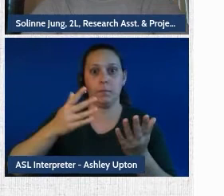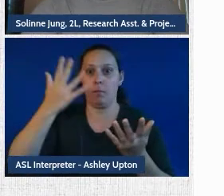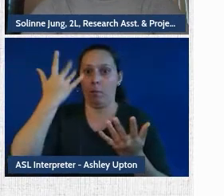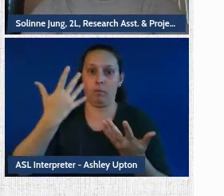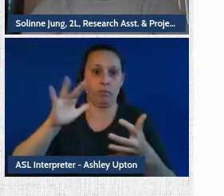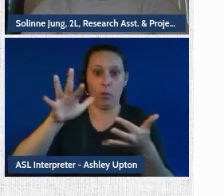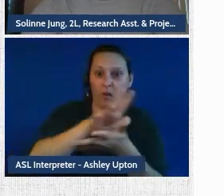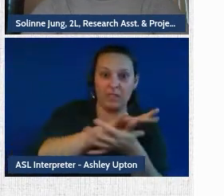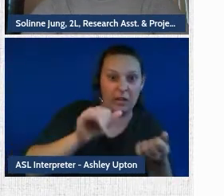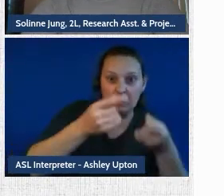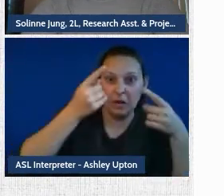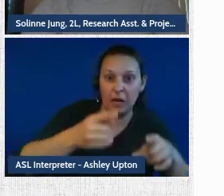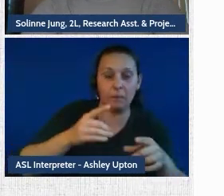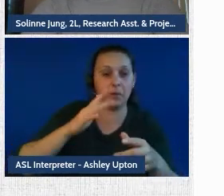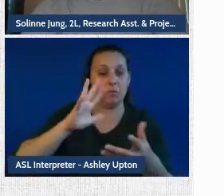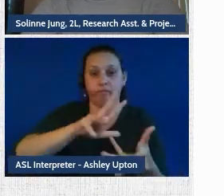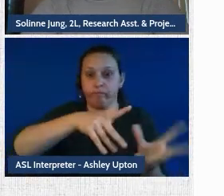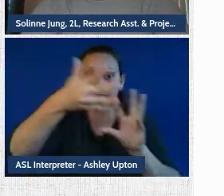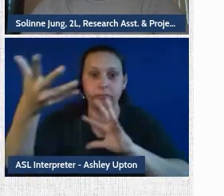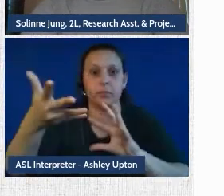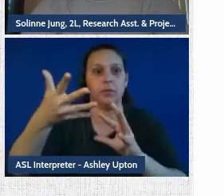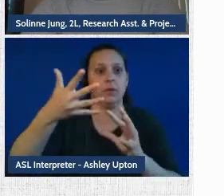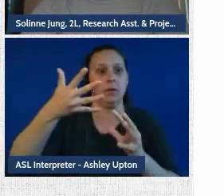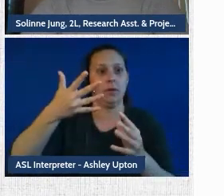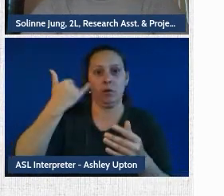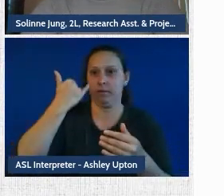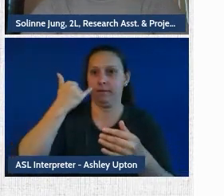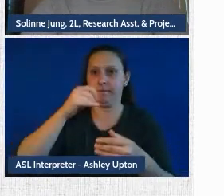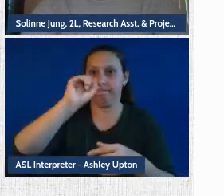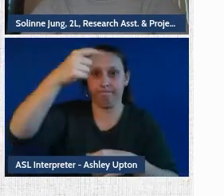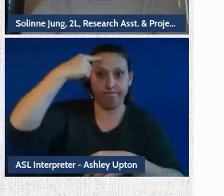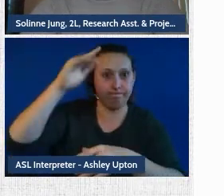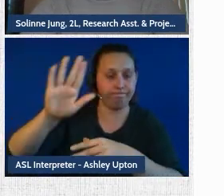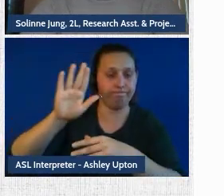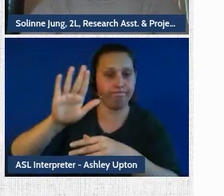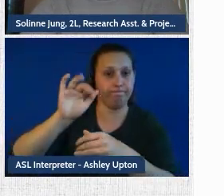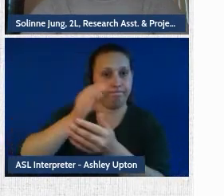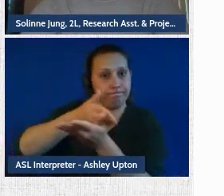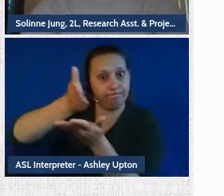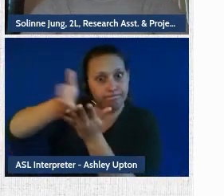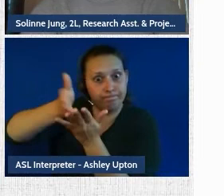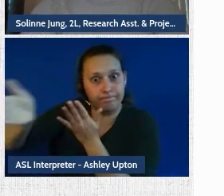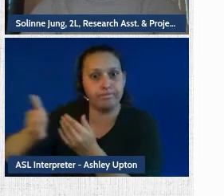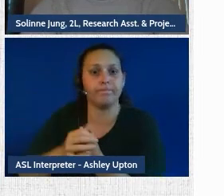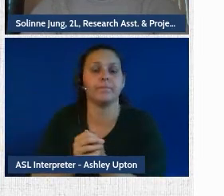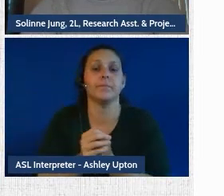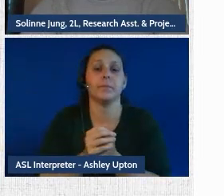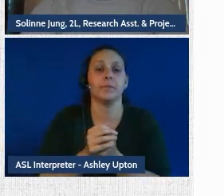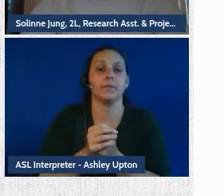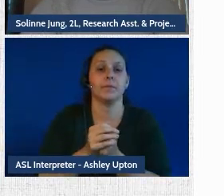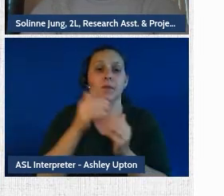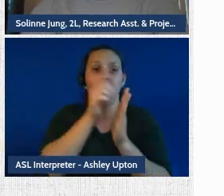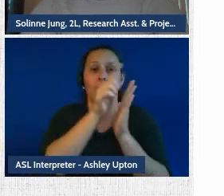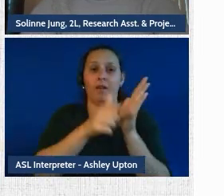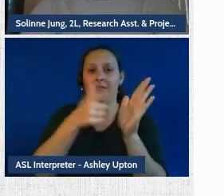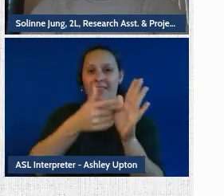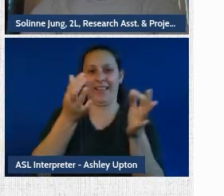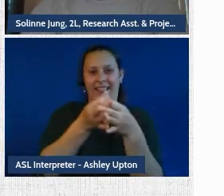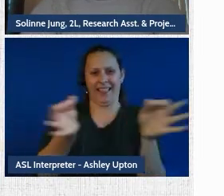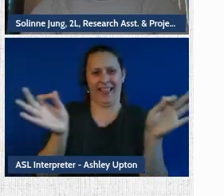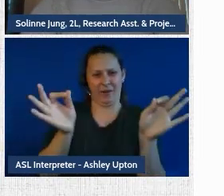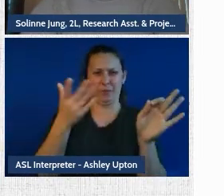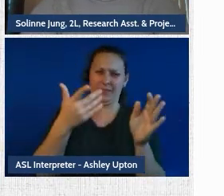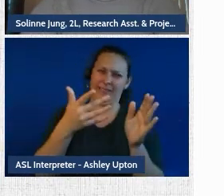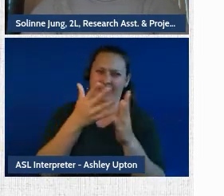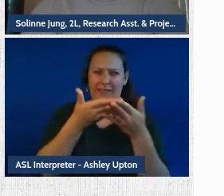investigation being ordered, or setting aside the employer sanctions. However, the case law and the language of the legislation itself is quite broad, and we wanted to